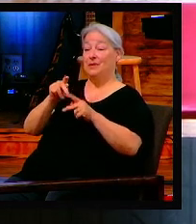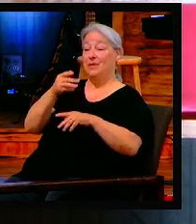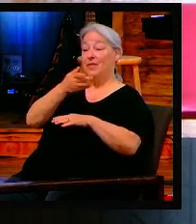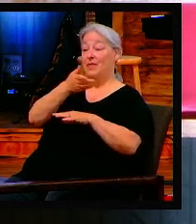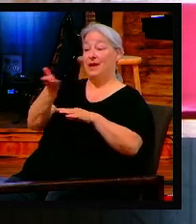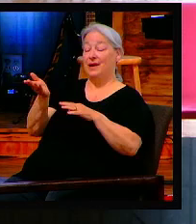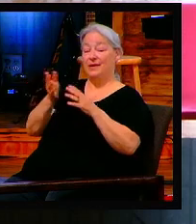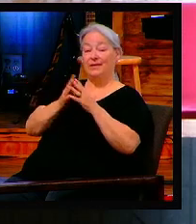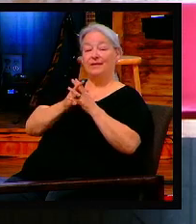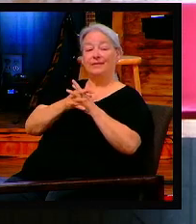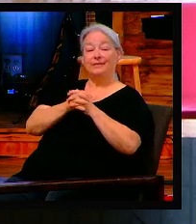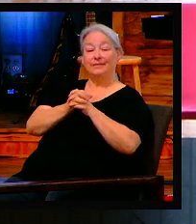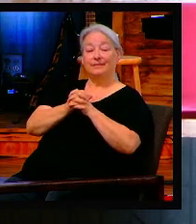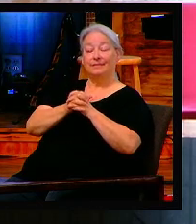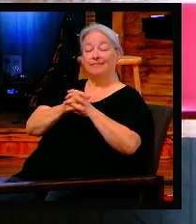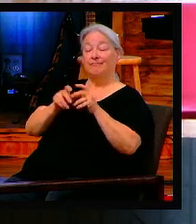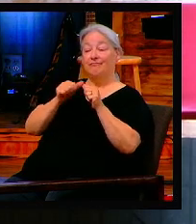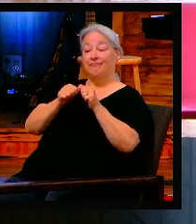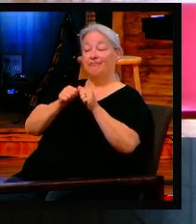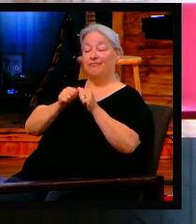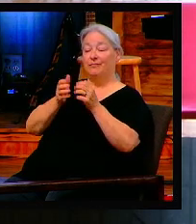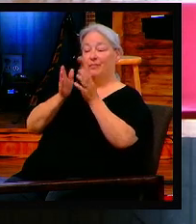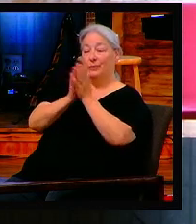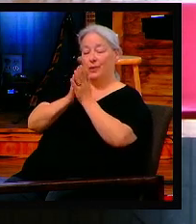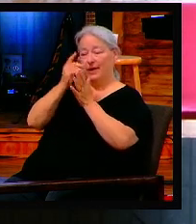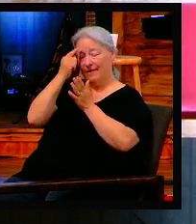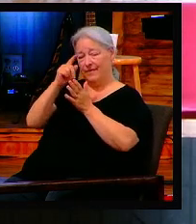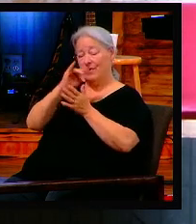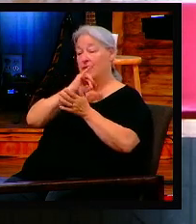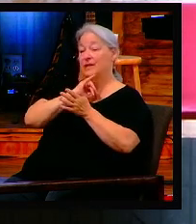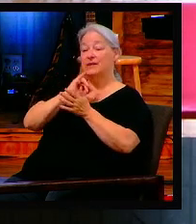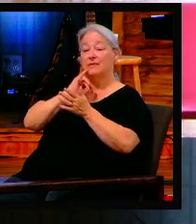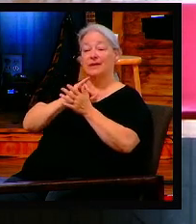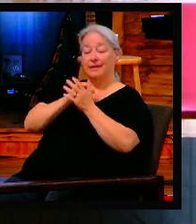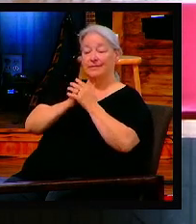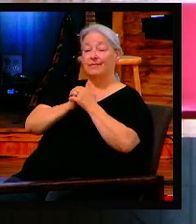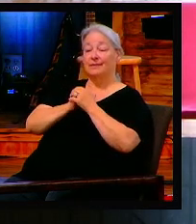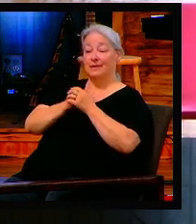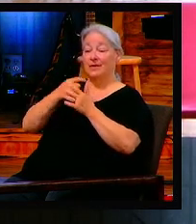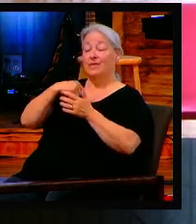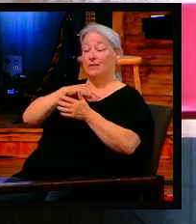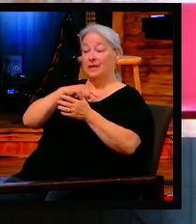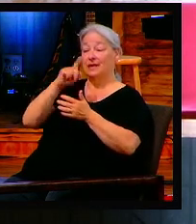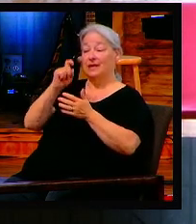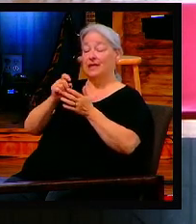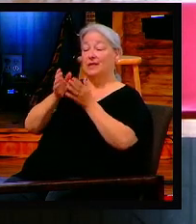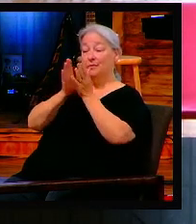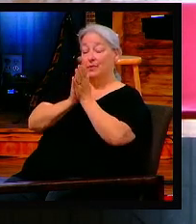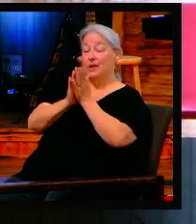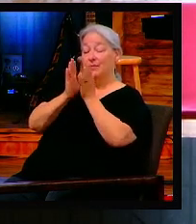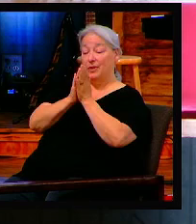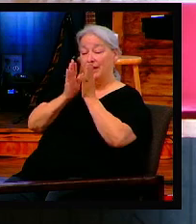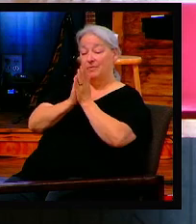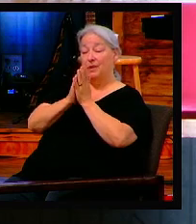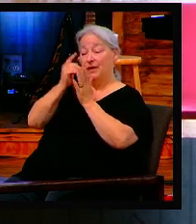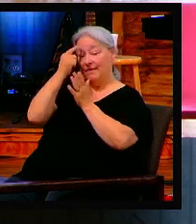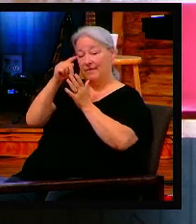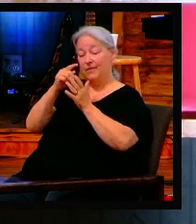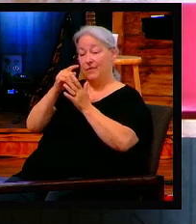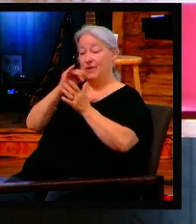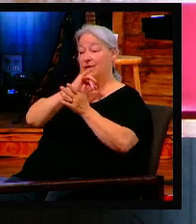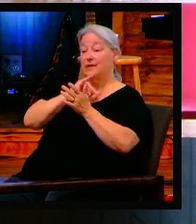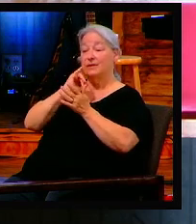obviously continue to pray for Israel. I think we should do that even when they're not at war. We should pray for them anyway. But guess who is meeting